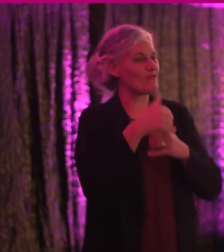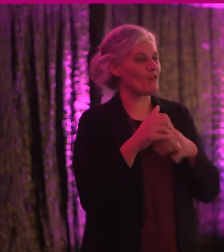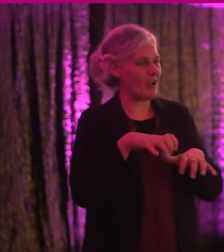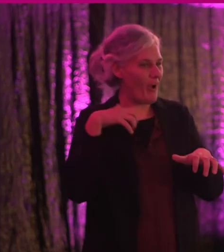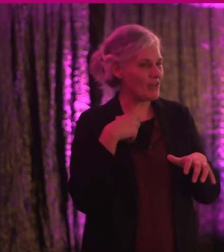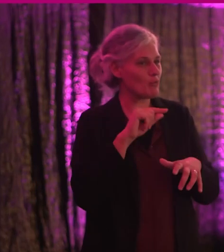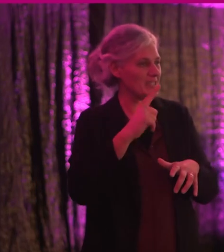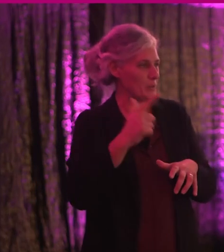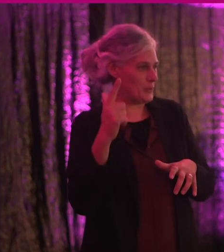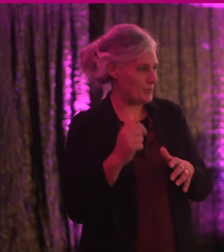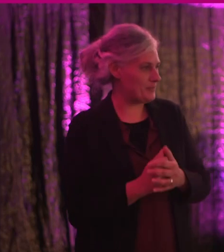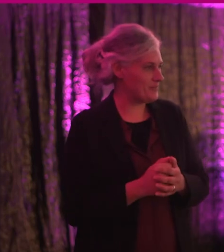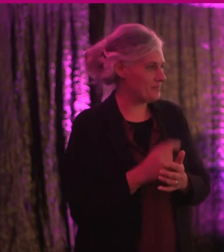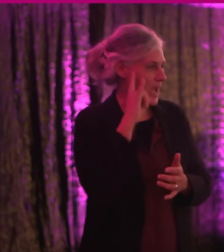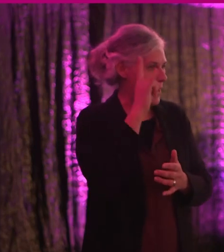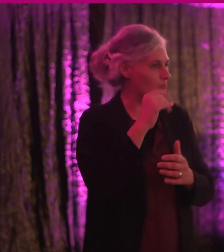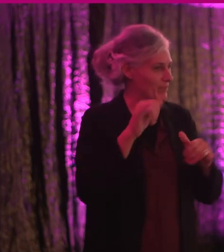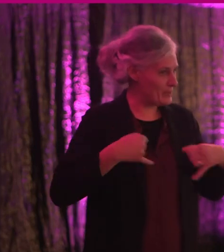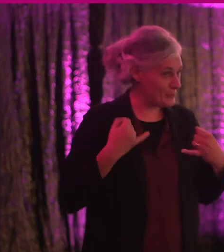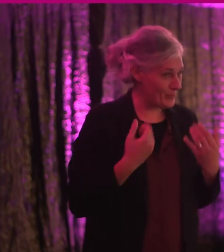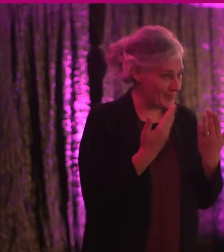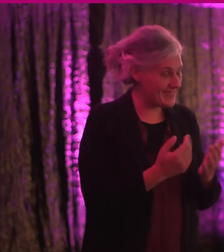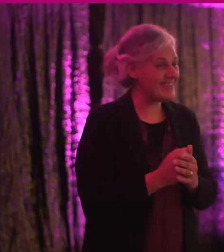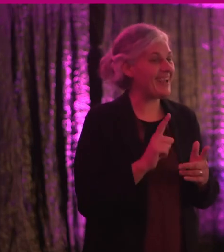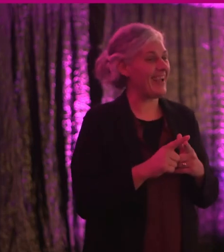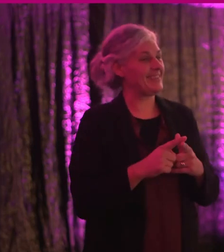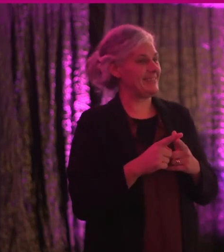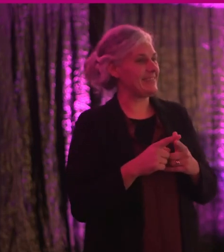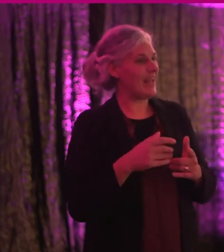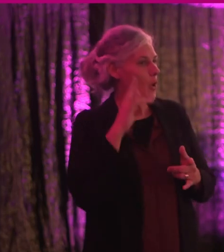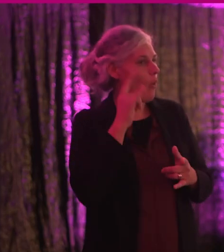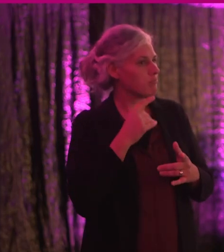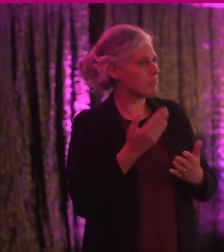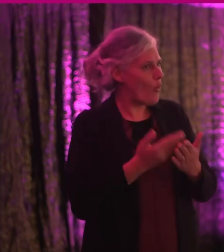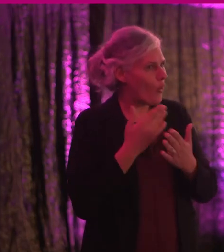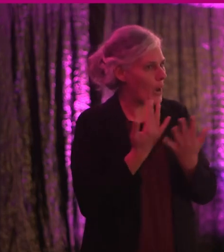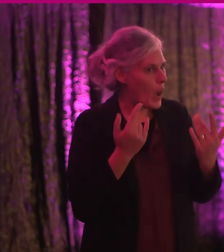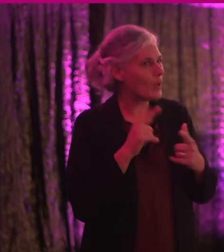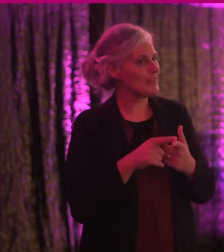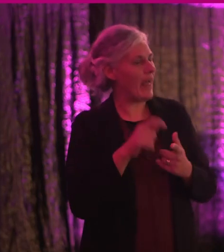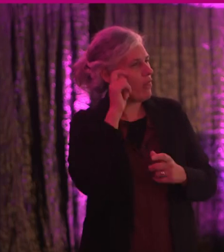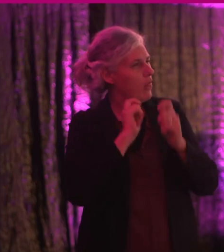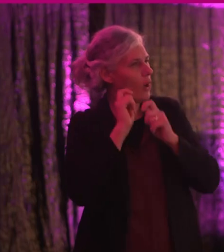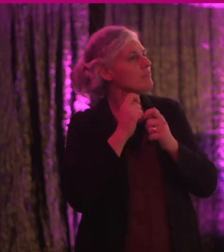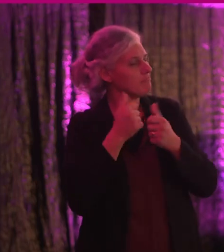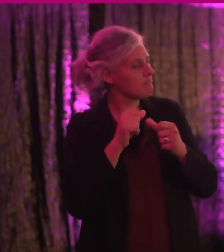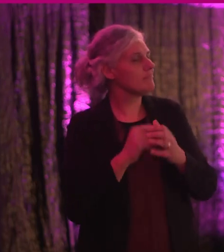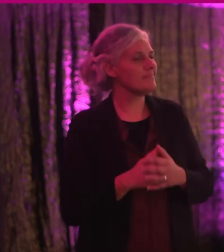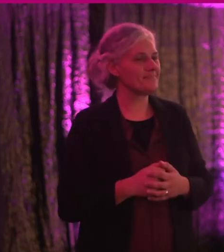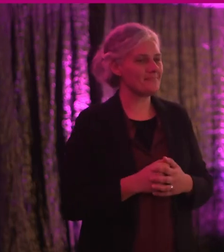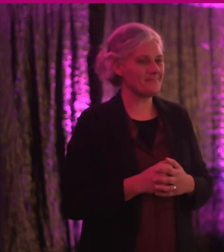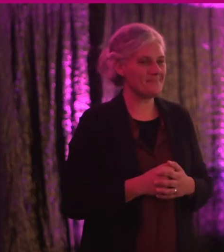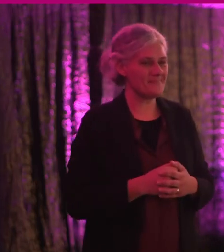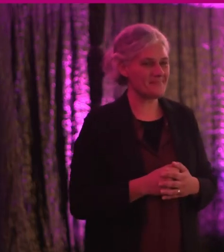2022. I hope you enjoy it and I hope you find it informative and thought-provoking. I'll just hand back to